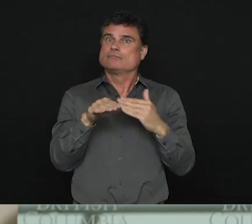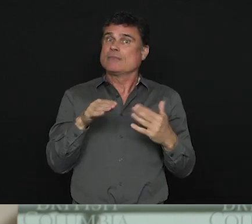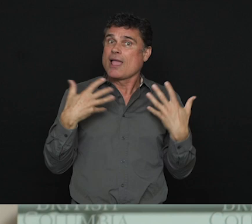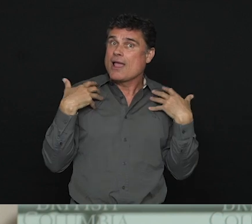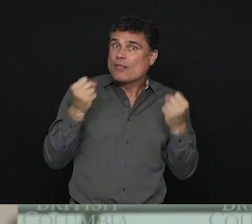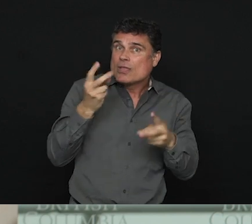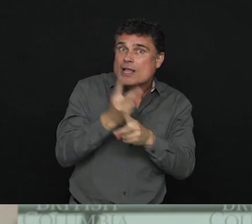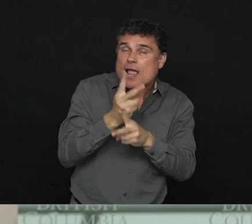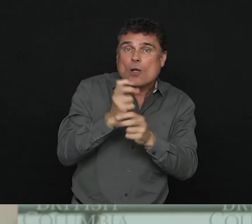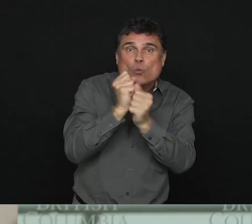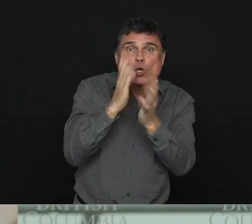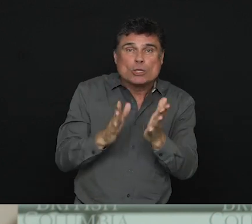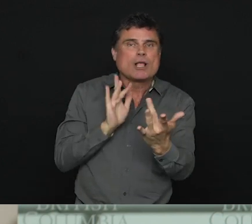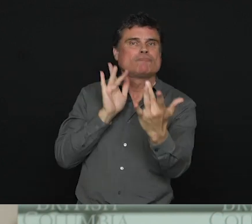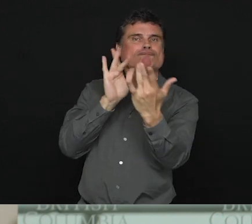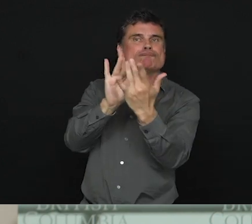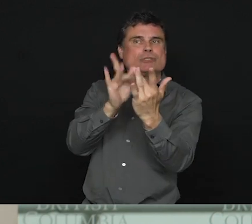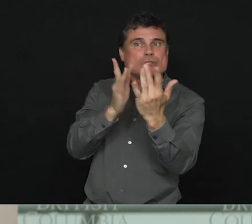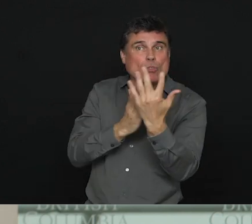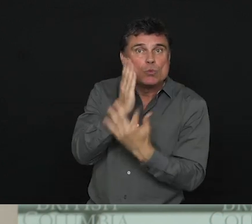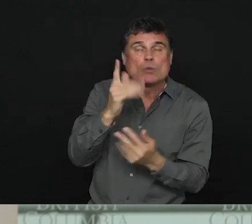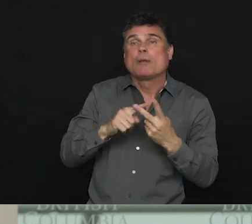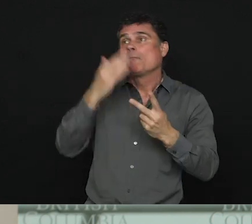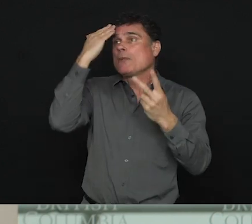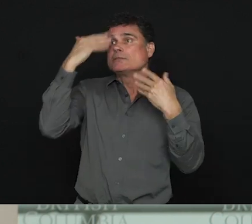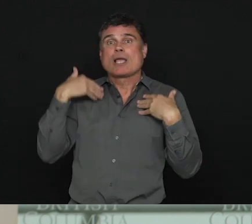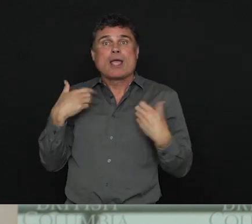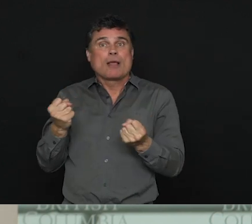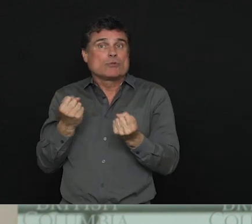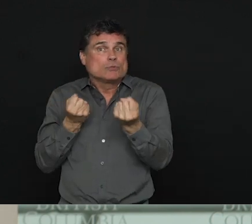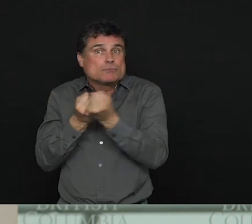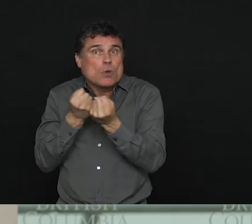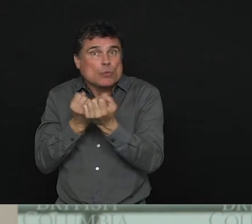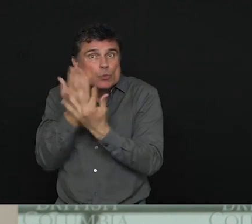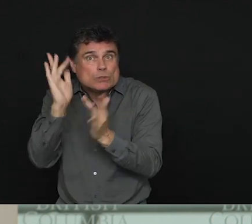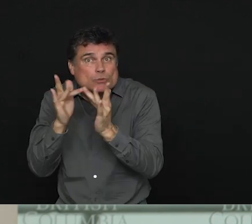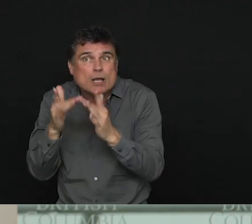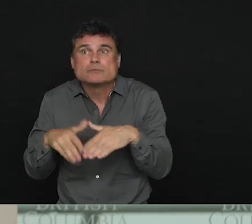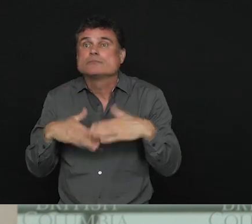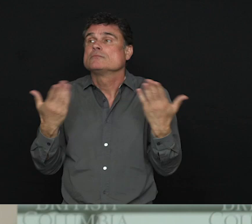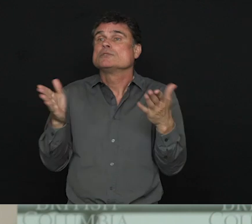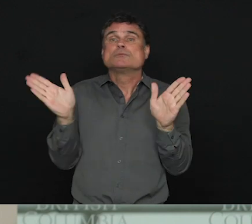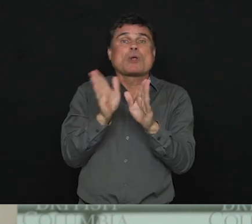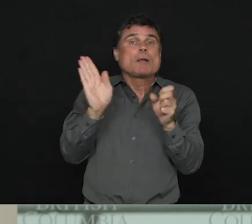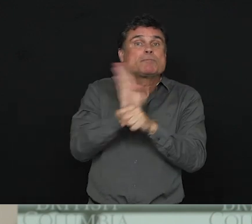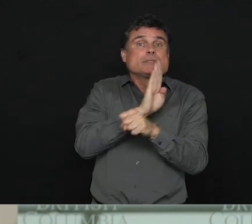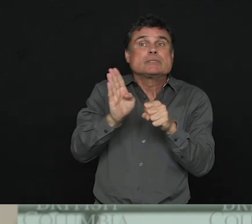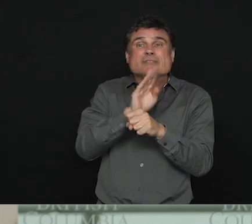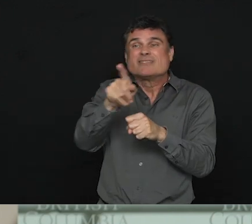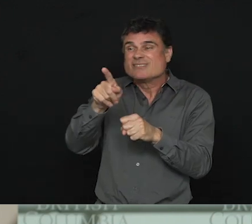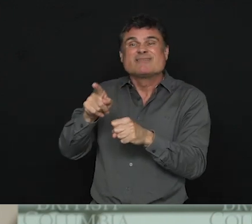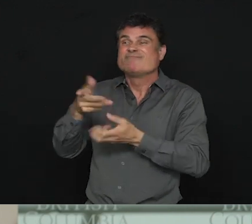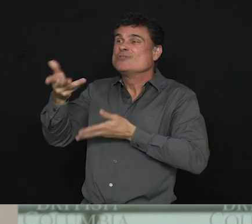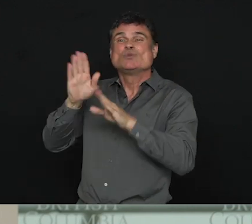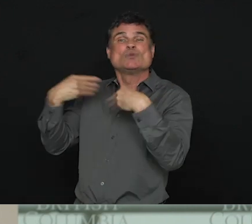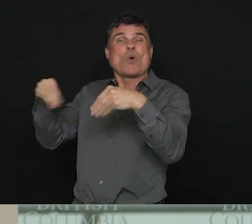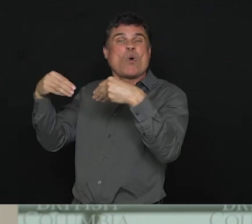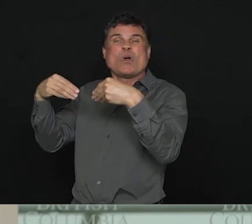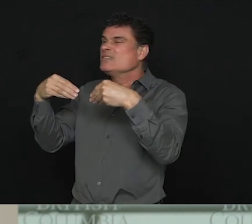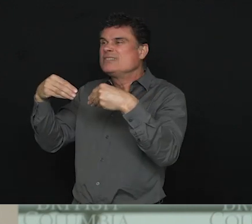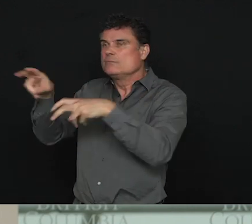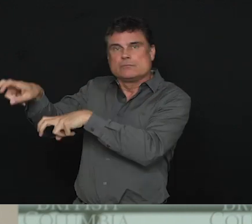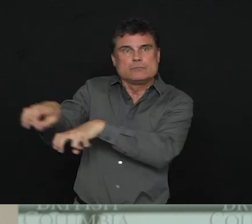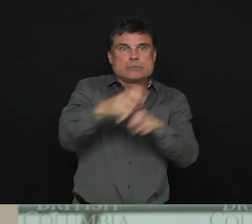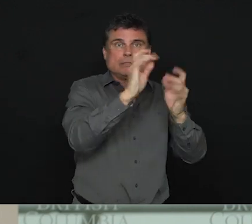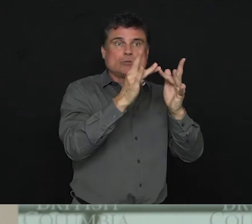of self-isolation. And it will show small businesses who have moved online during this challenging time. Details about eligibility